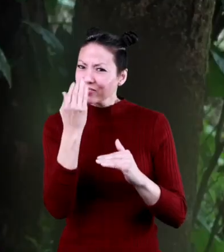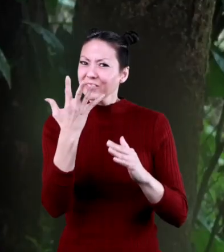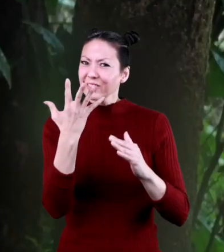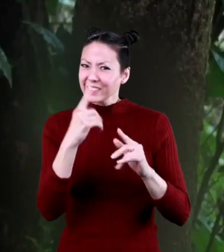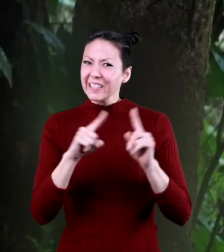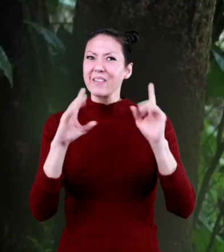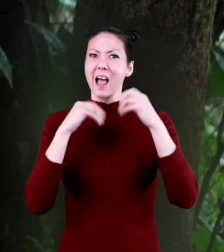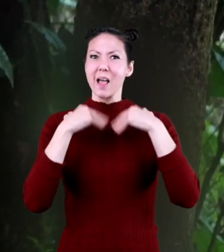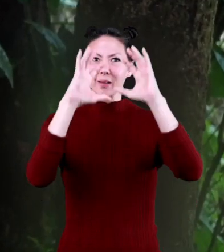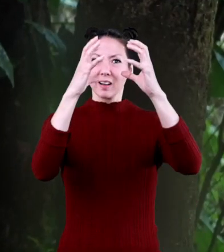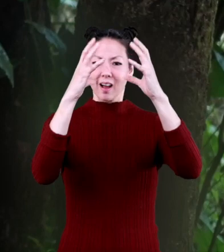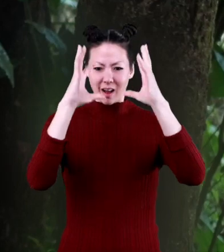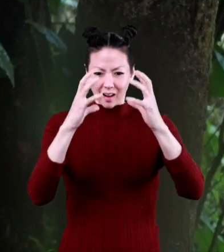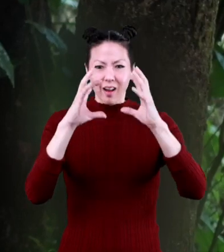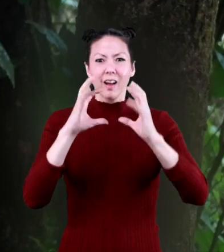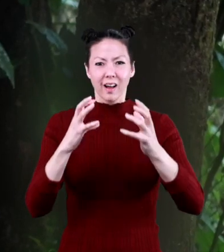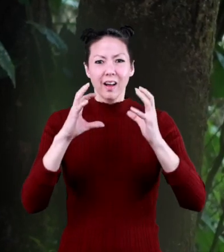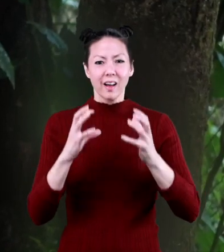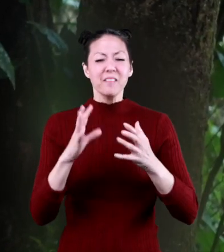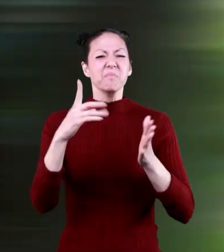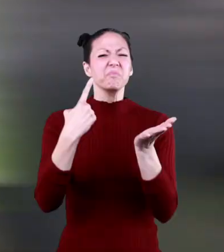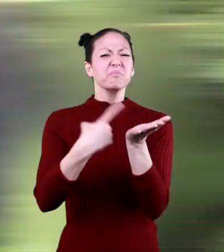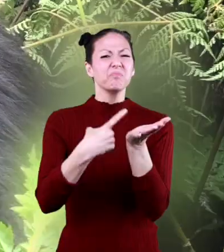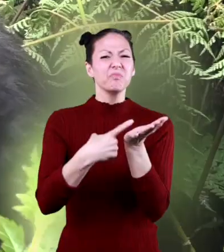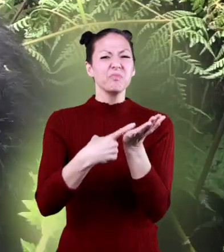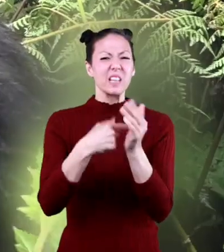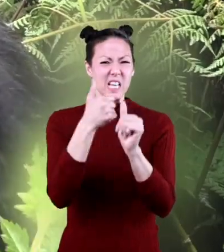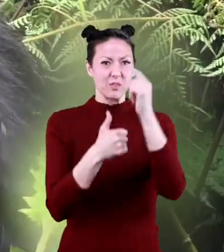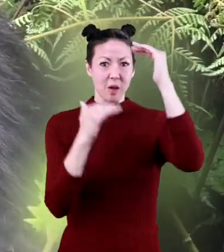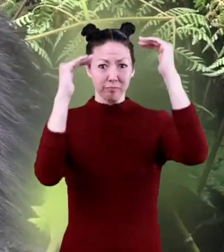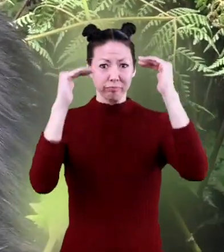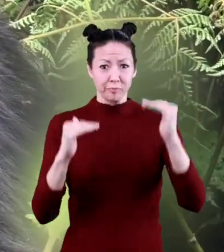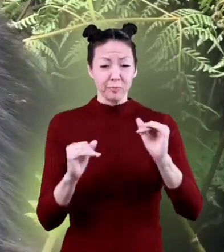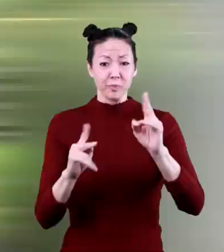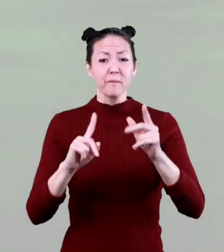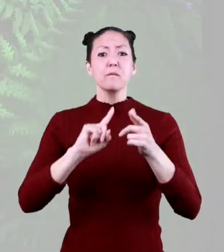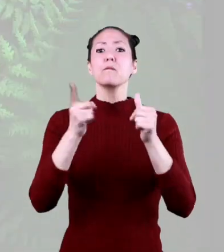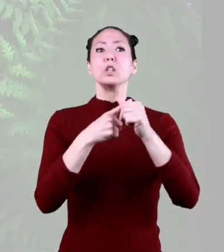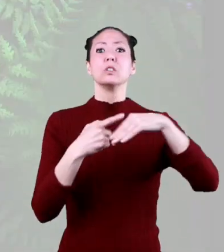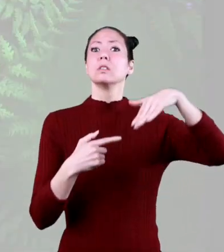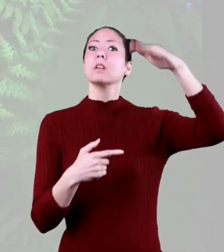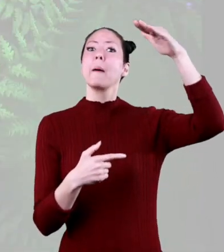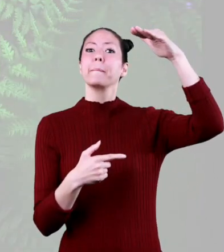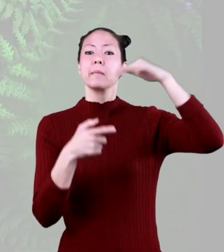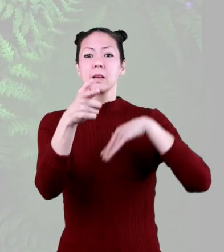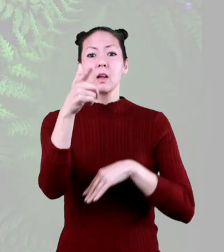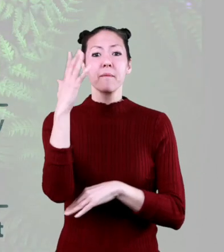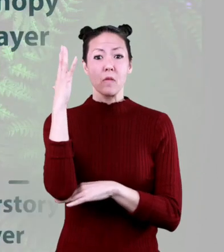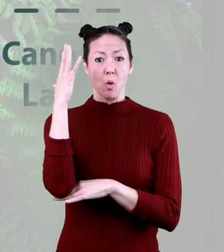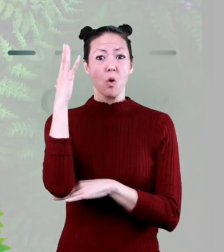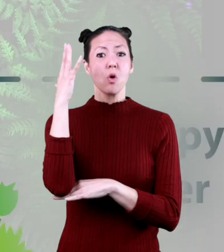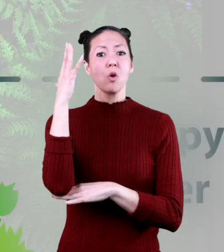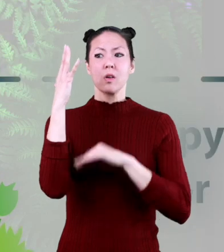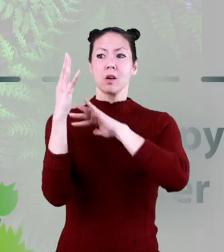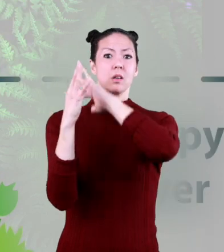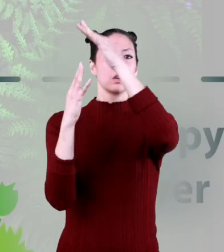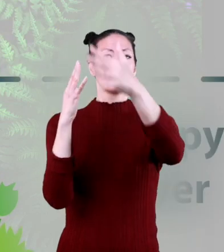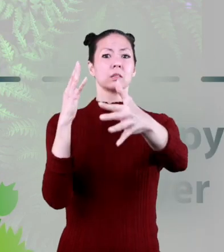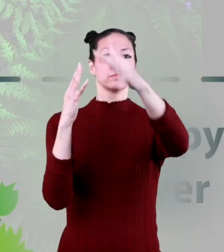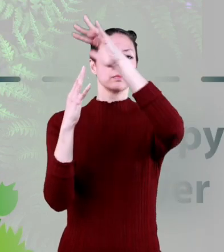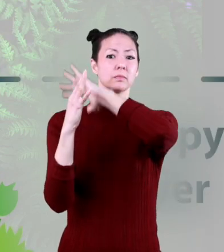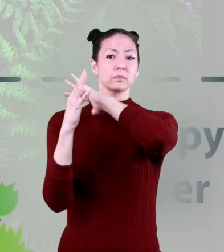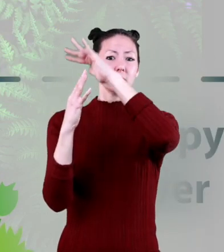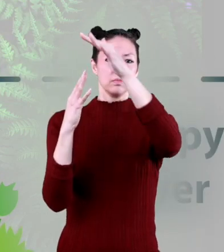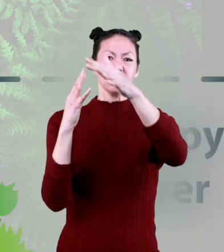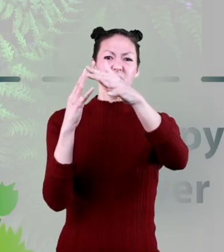Wow! That's amazing! Let's talk about each one. First up is the emergent